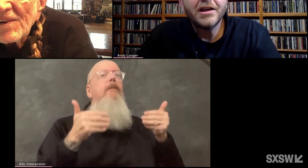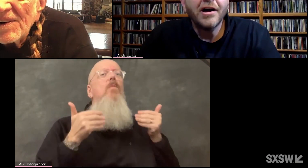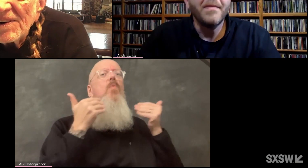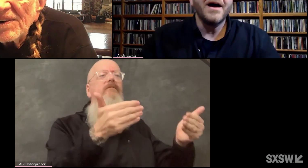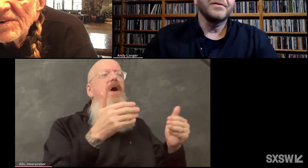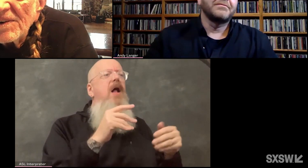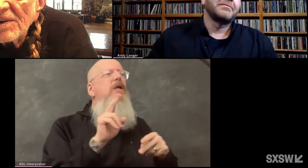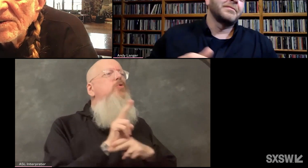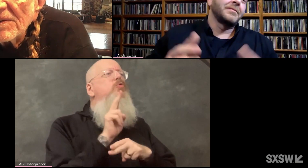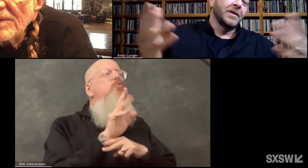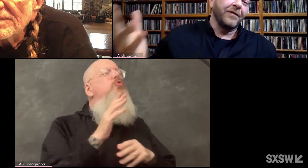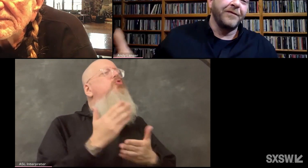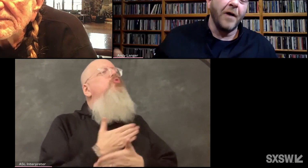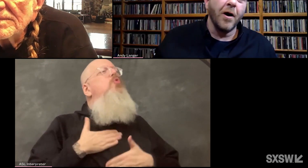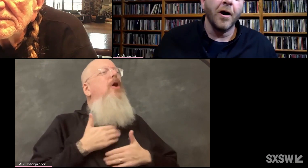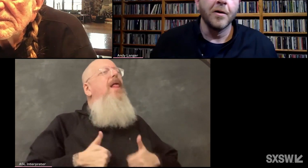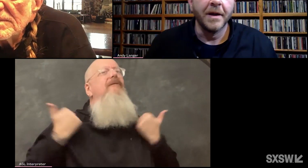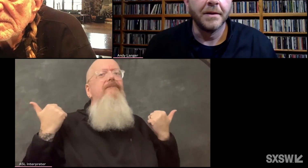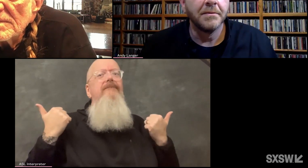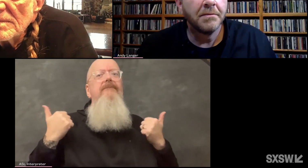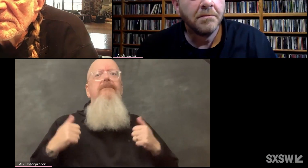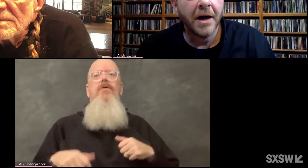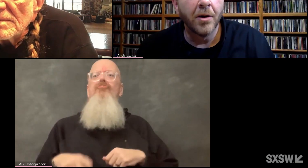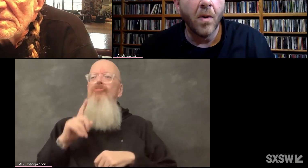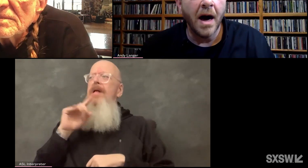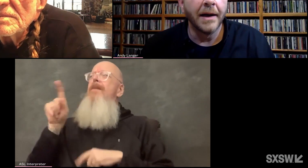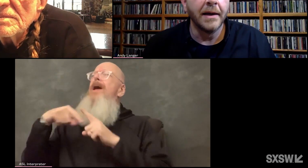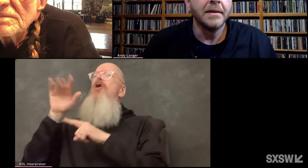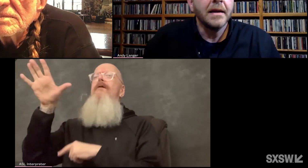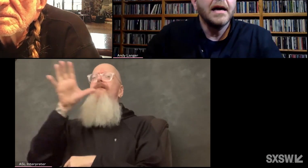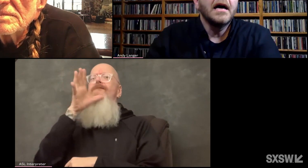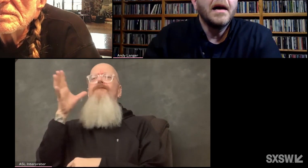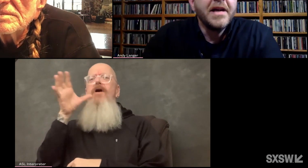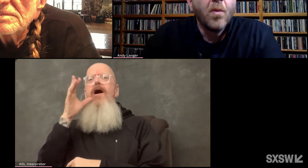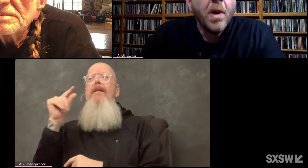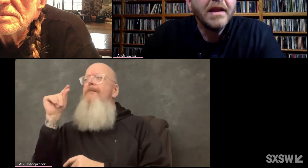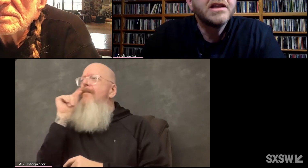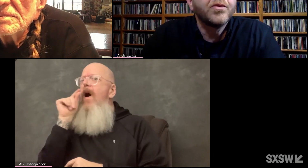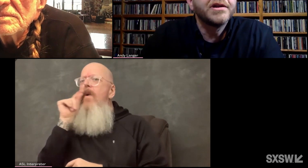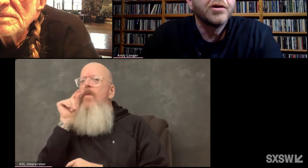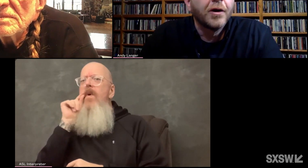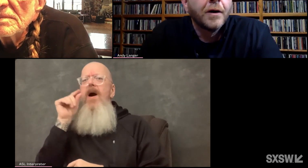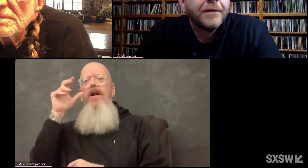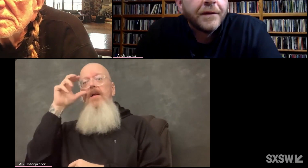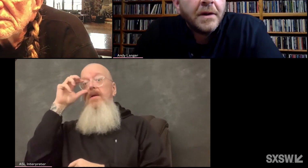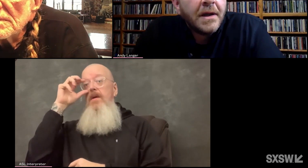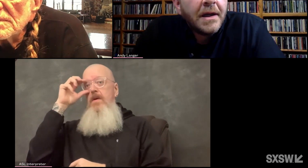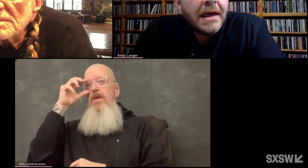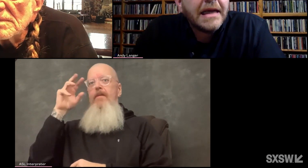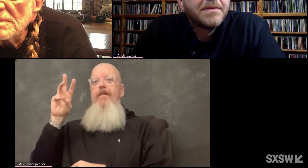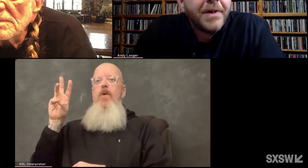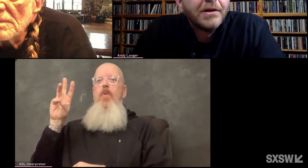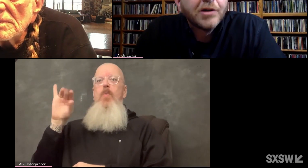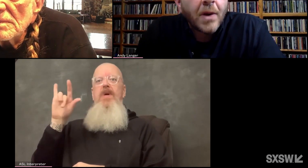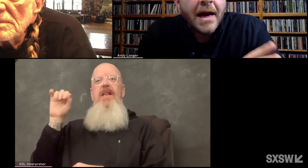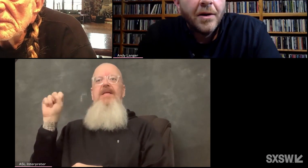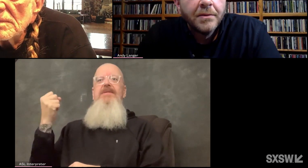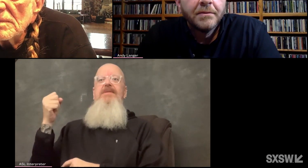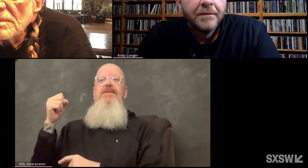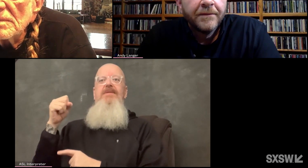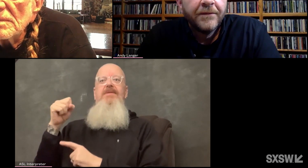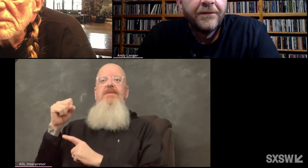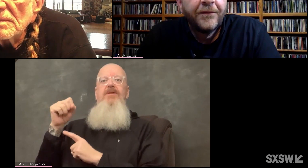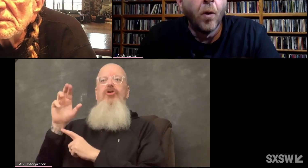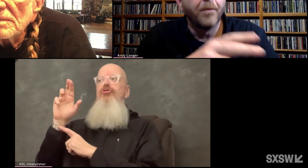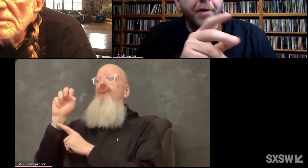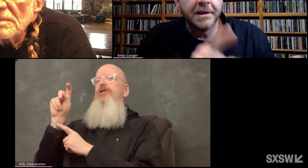Let's talk about the farm and marijuana. I mean, Willie's Reserve is built around